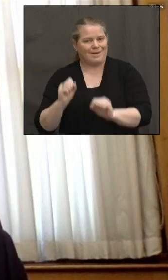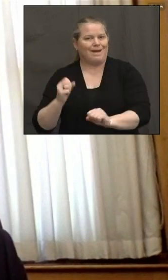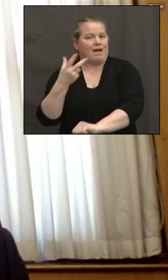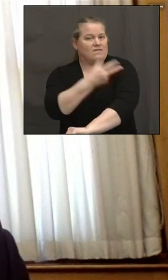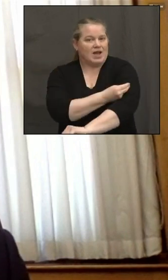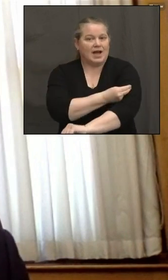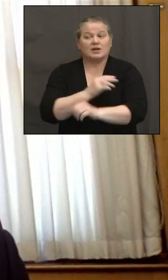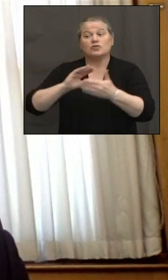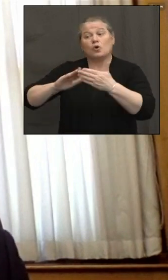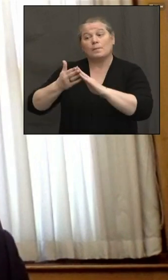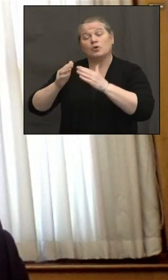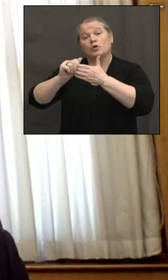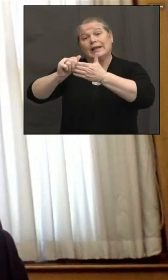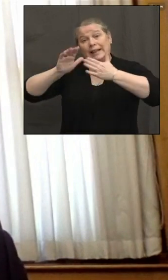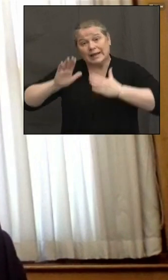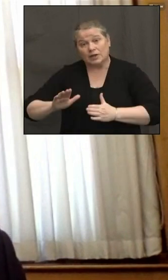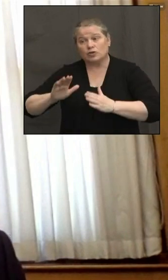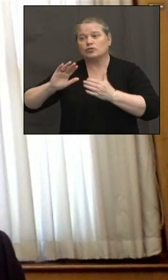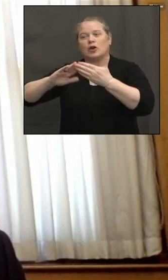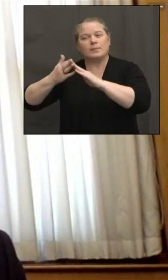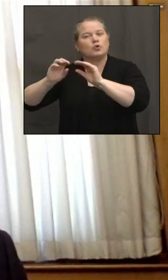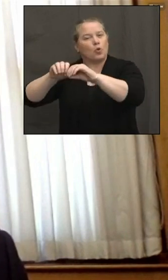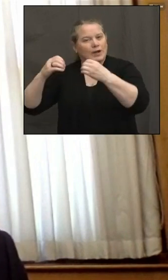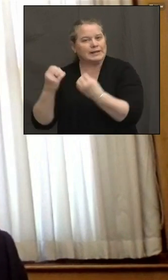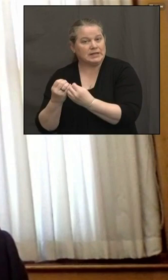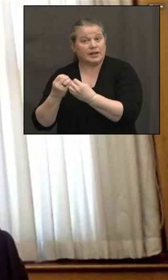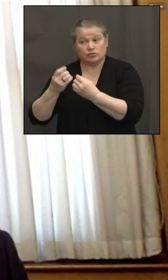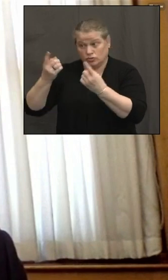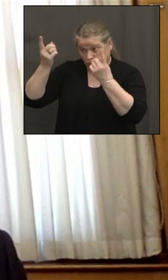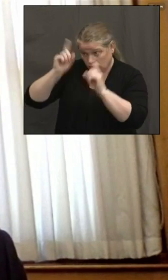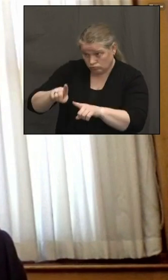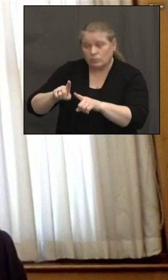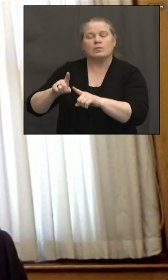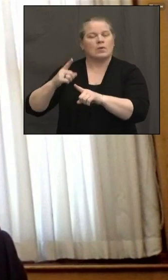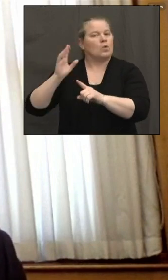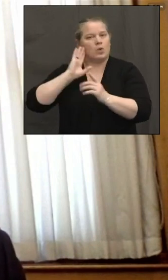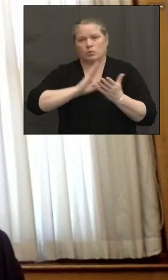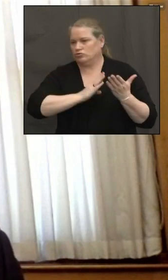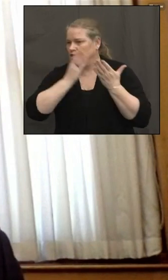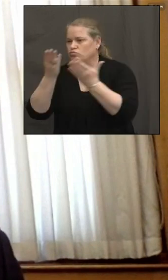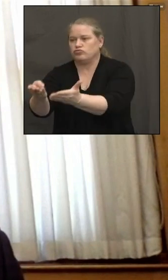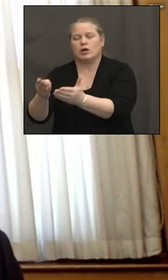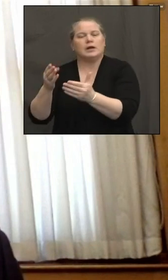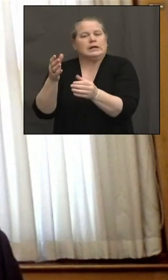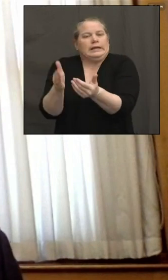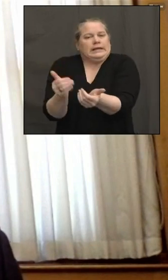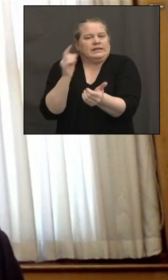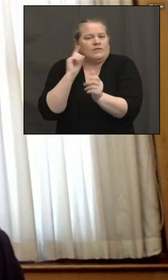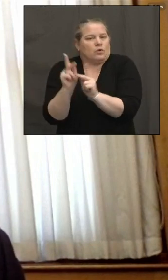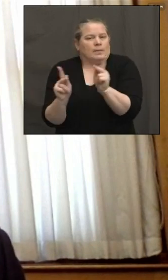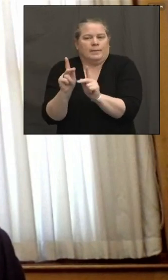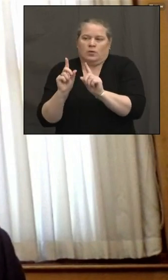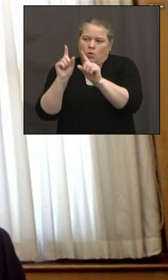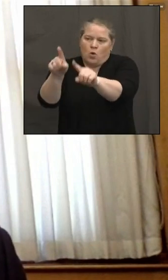bringing that van directly into that area and make it very simple for people to get their vaccine.